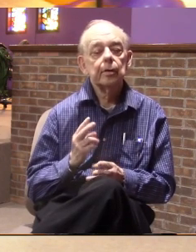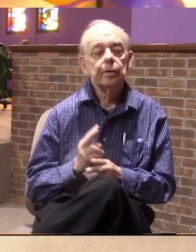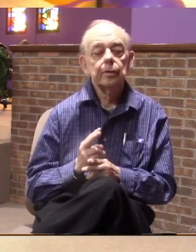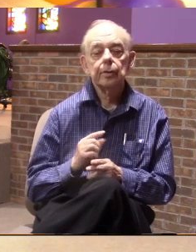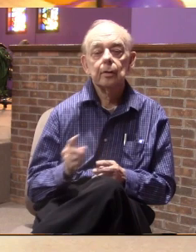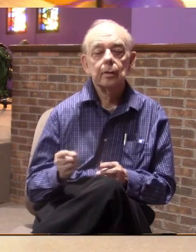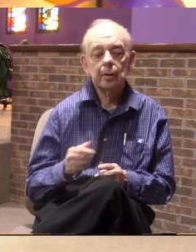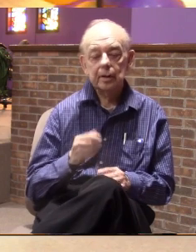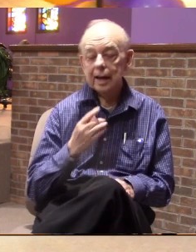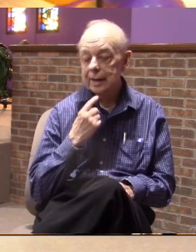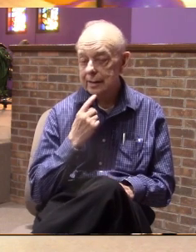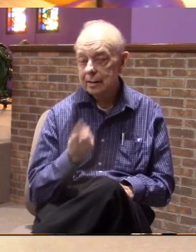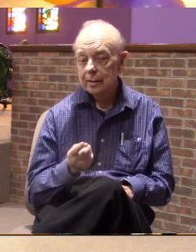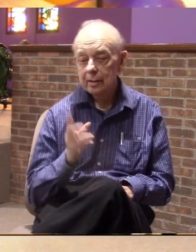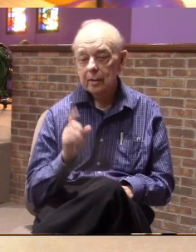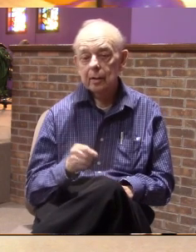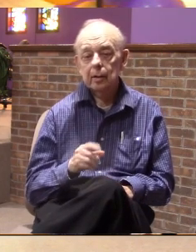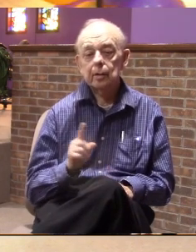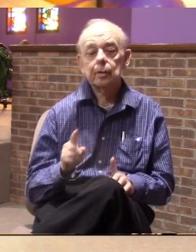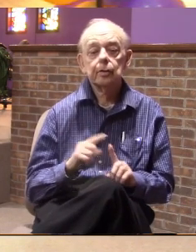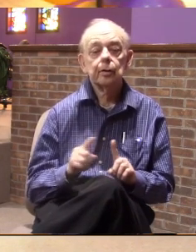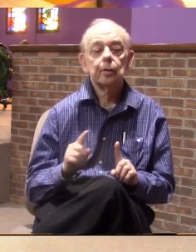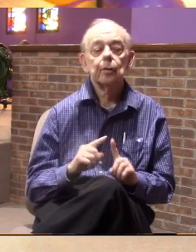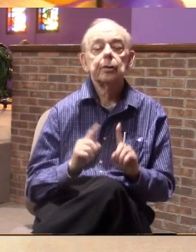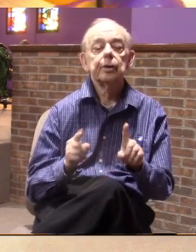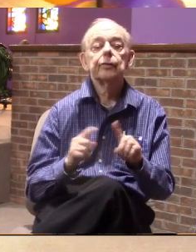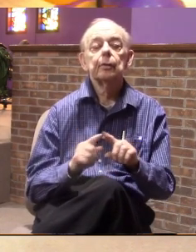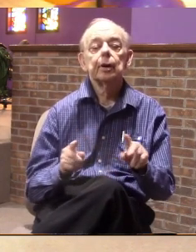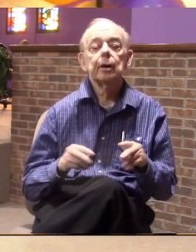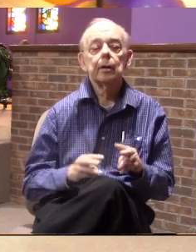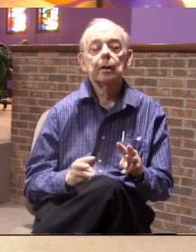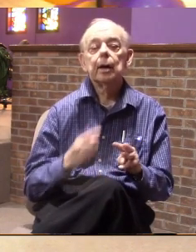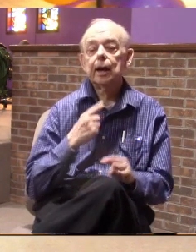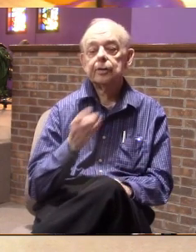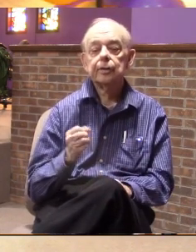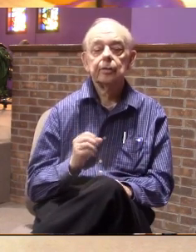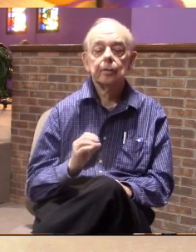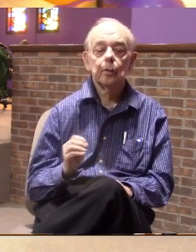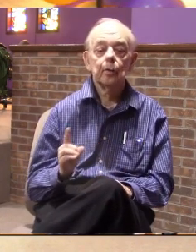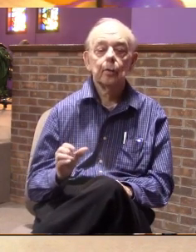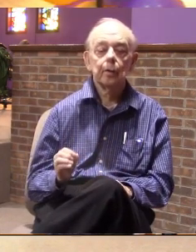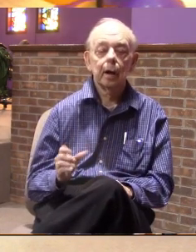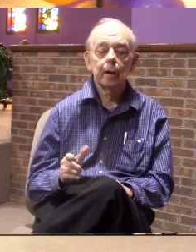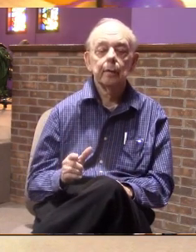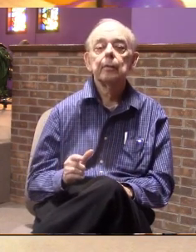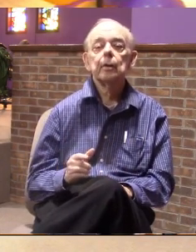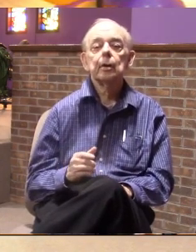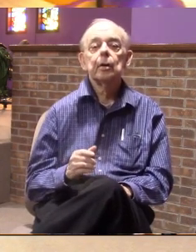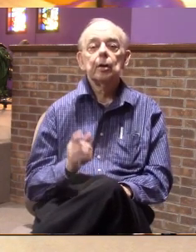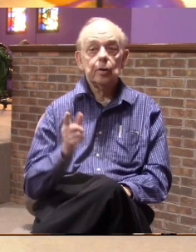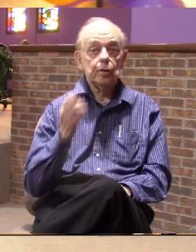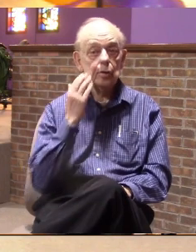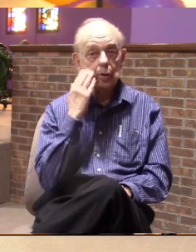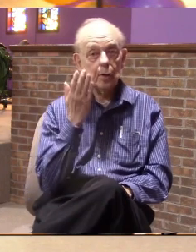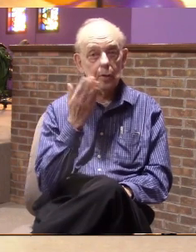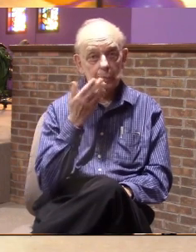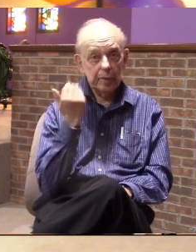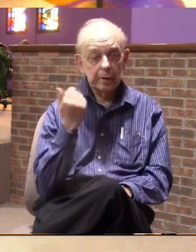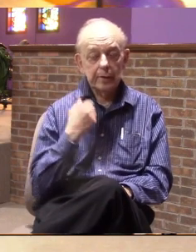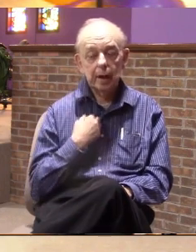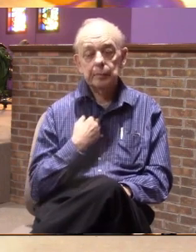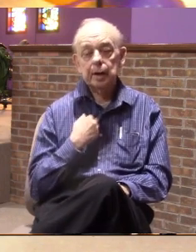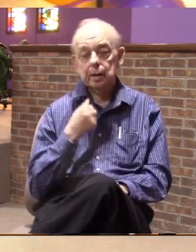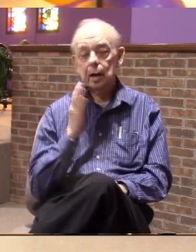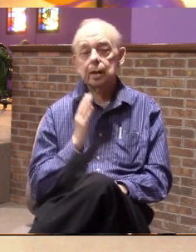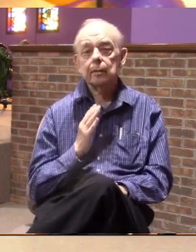because God says, I need you to go somewhere else. And I keep saying, okay, cool. This is good. You know better than me. So let's go